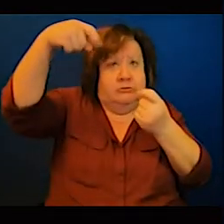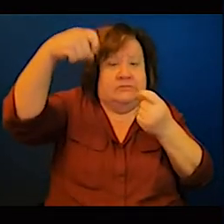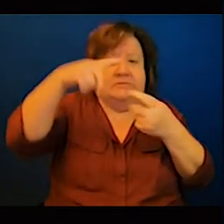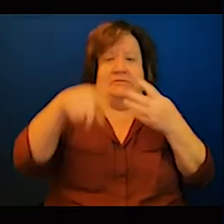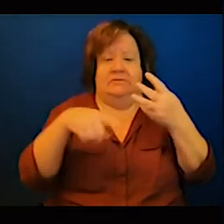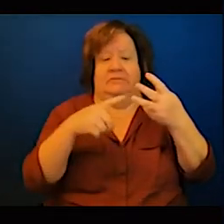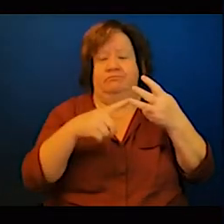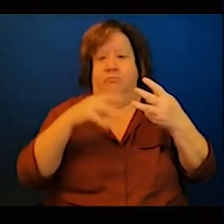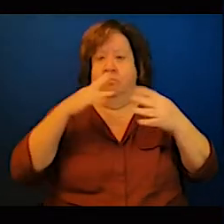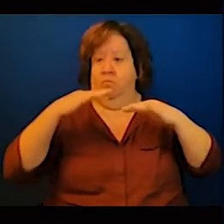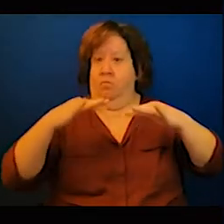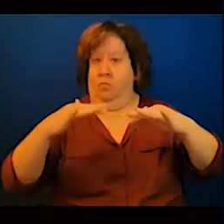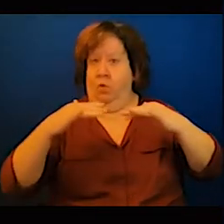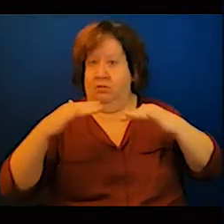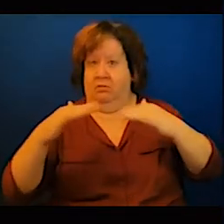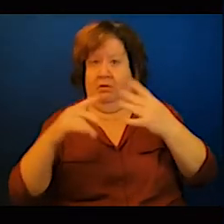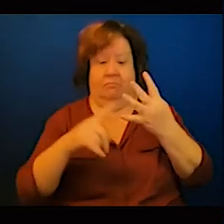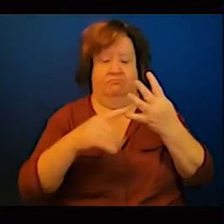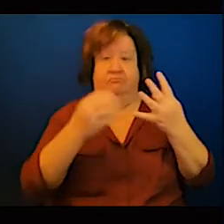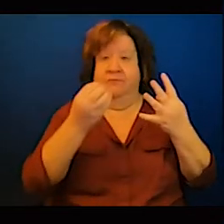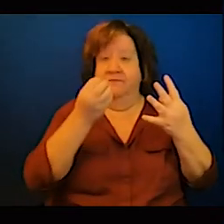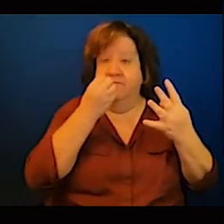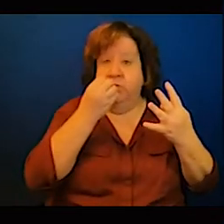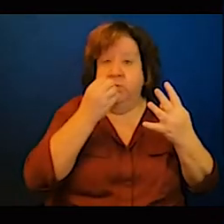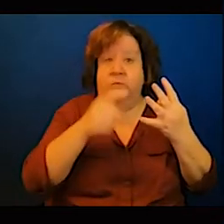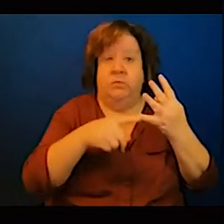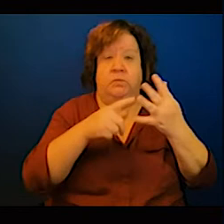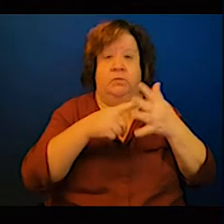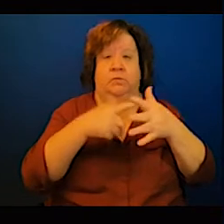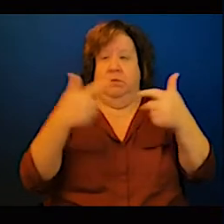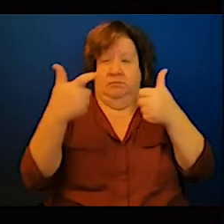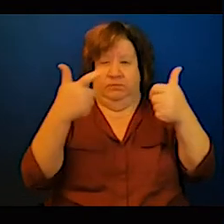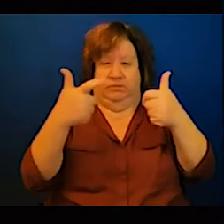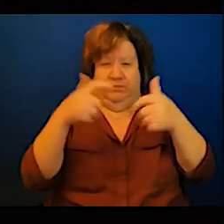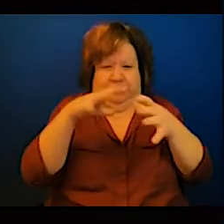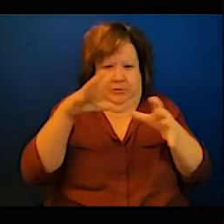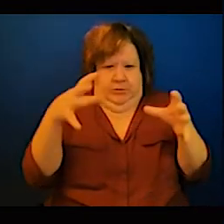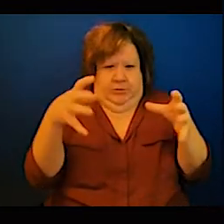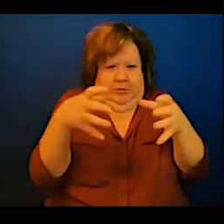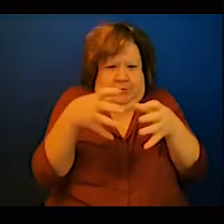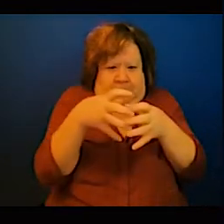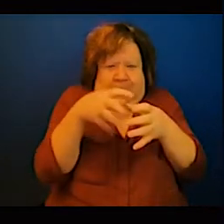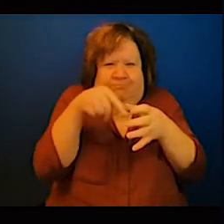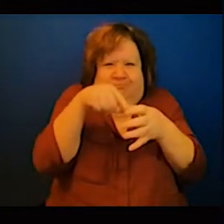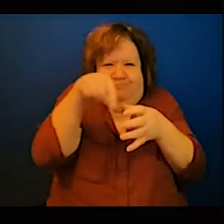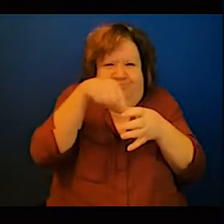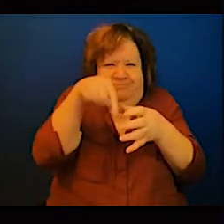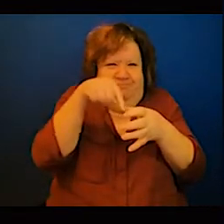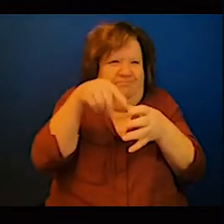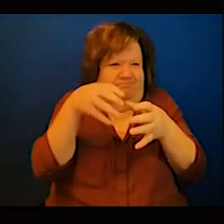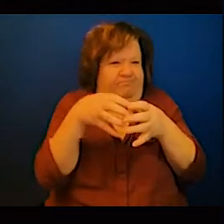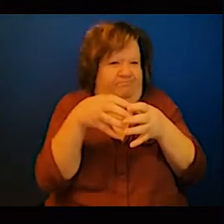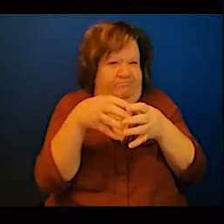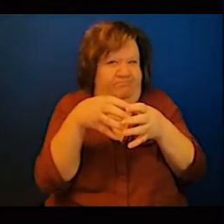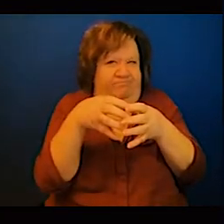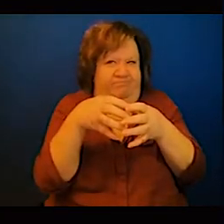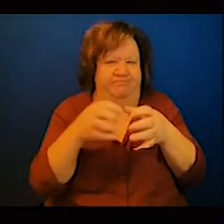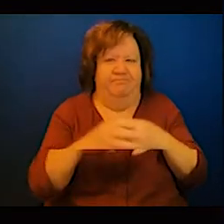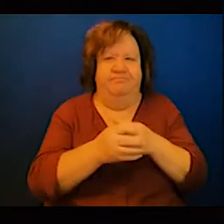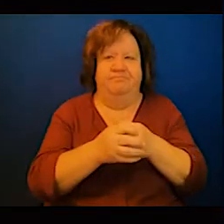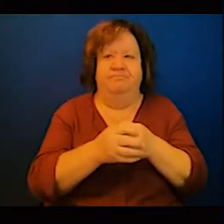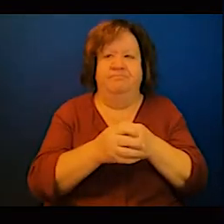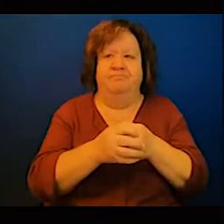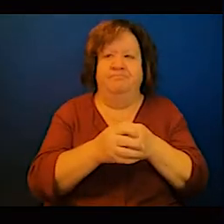should literally capture it all. And if the major focus would also dwell on the SDGs,